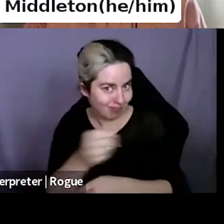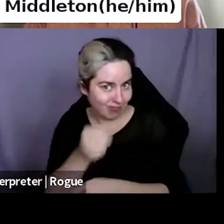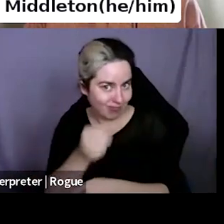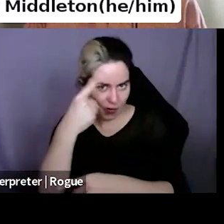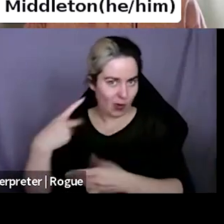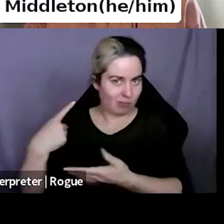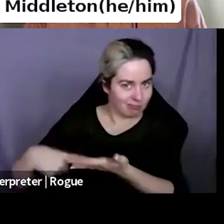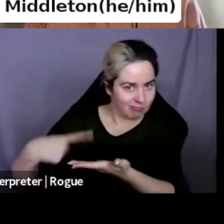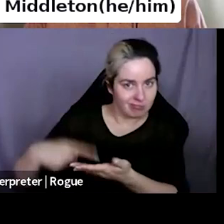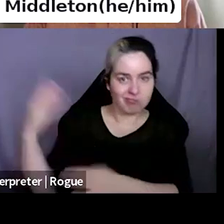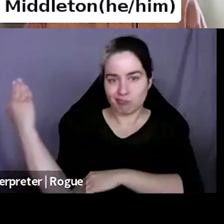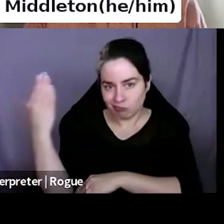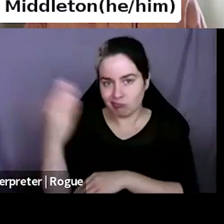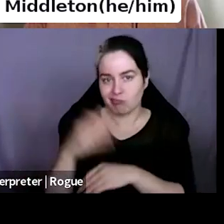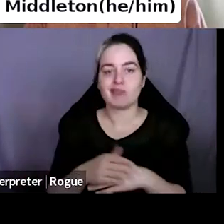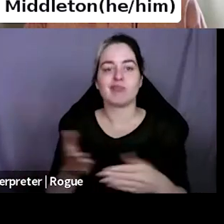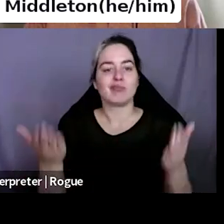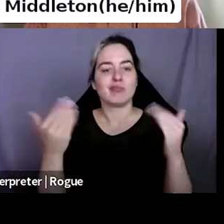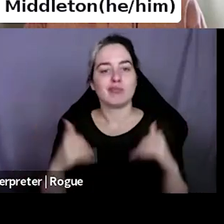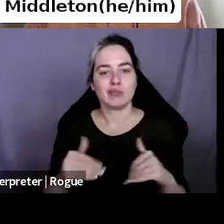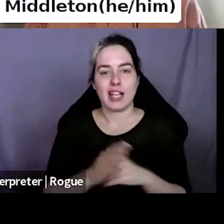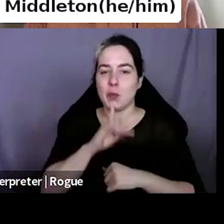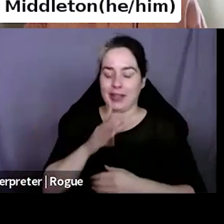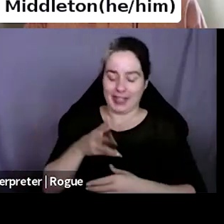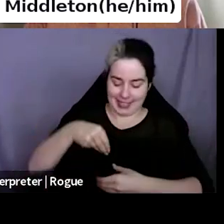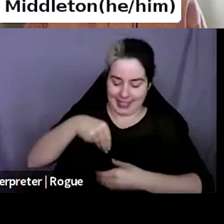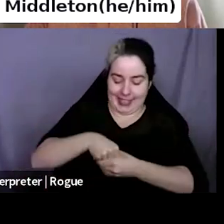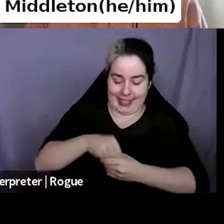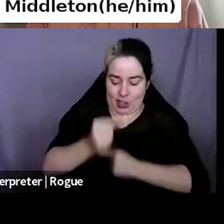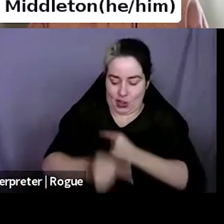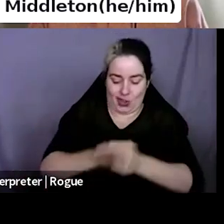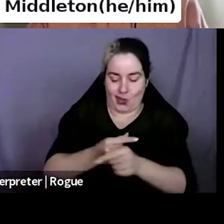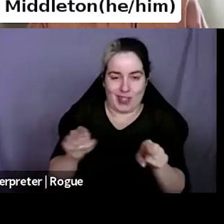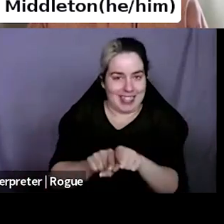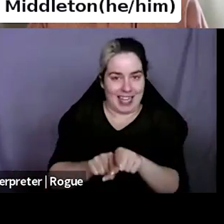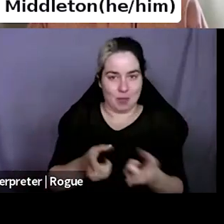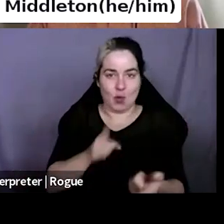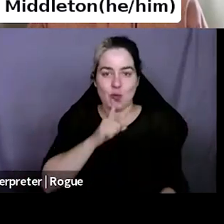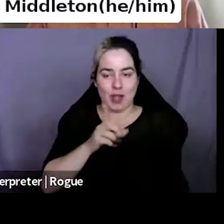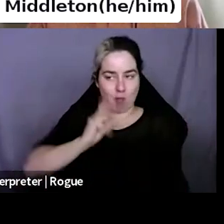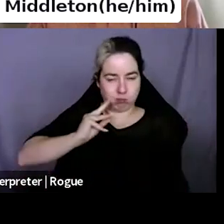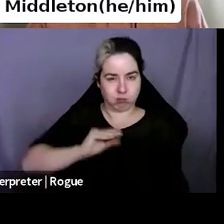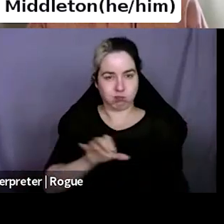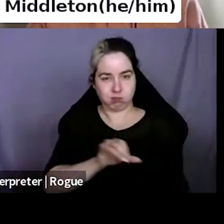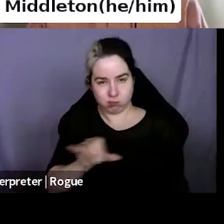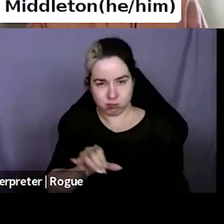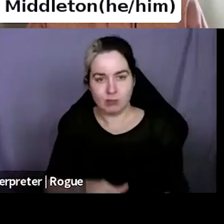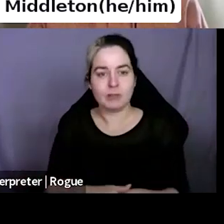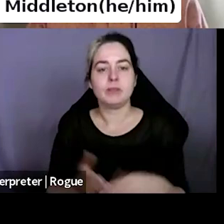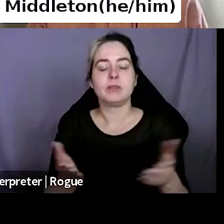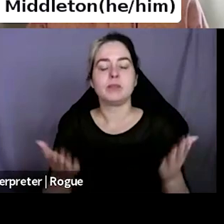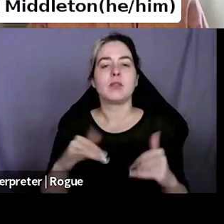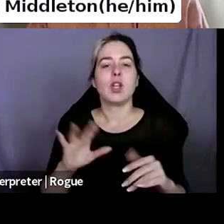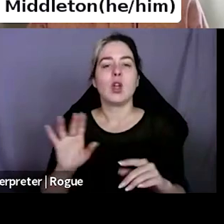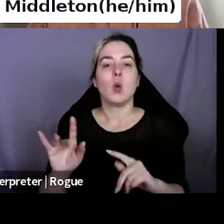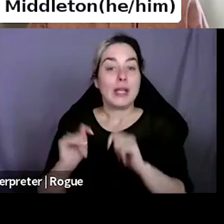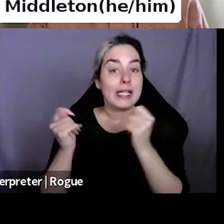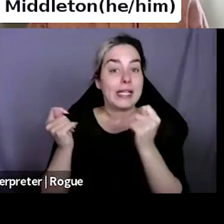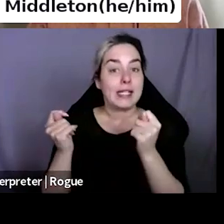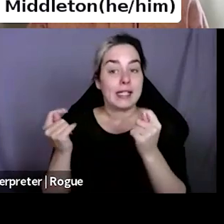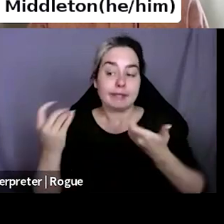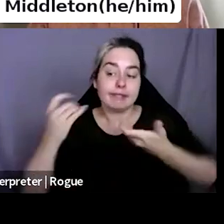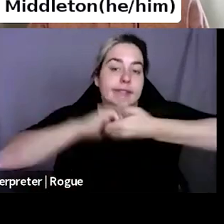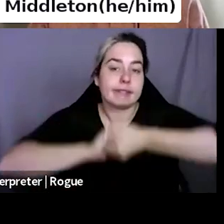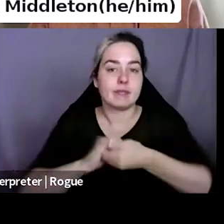it's, it's genre folks. So it's like in our wheelhouse. Um, we teamed up with the online only, uh,